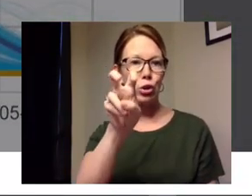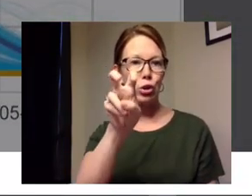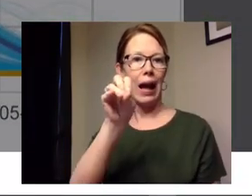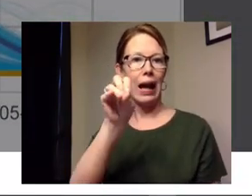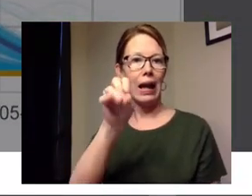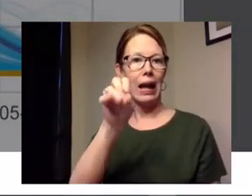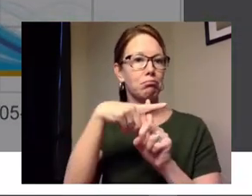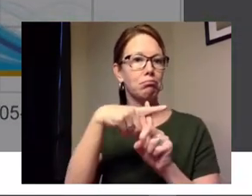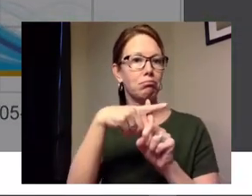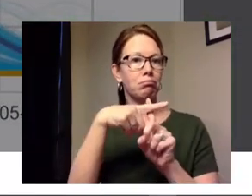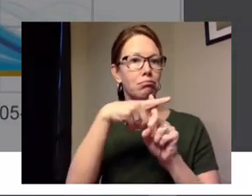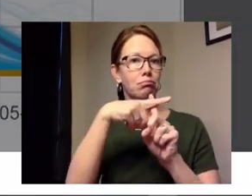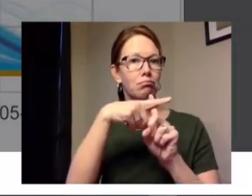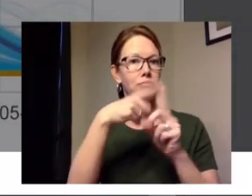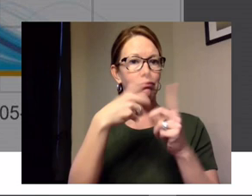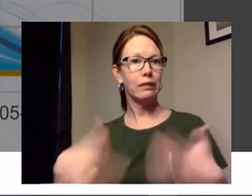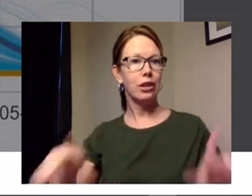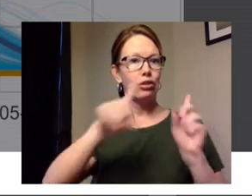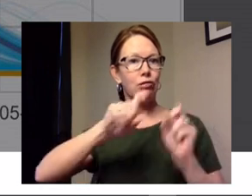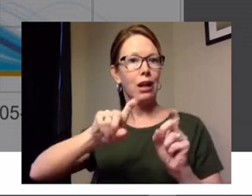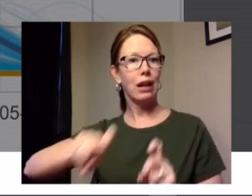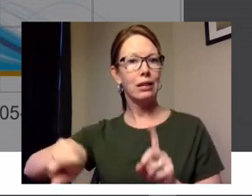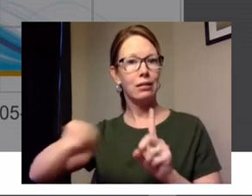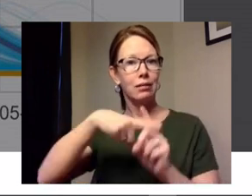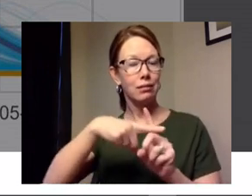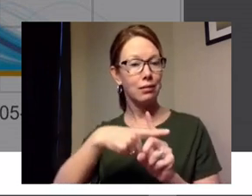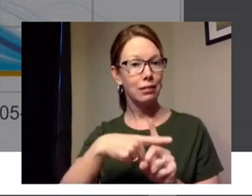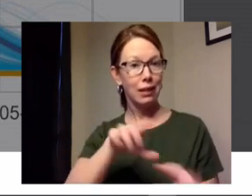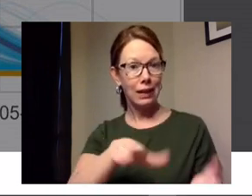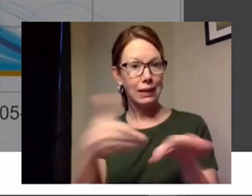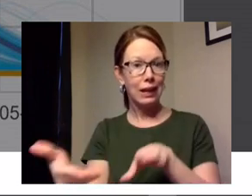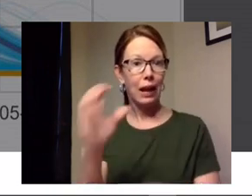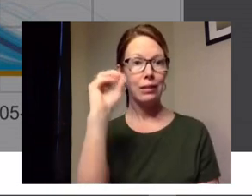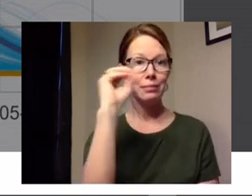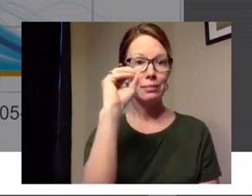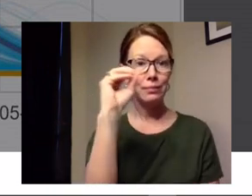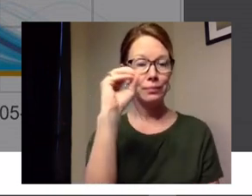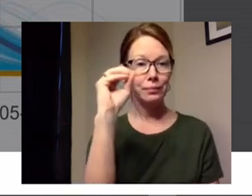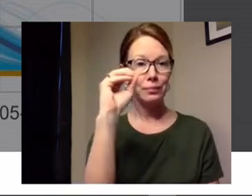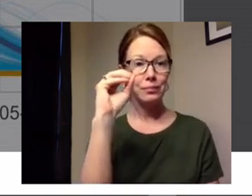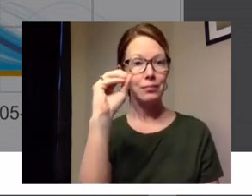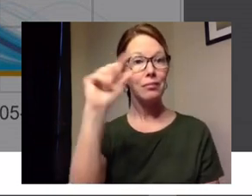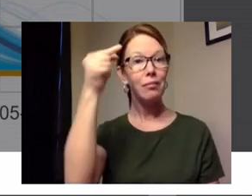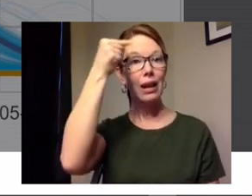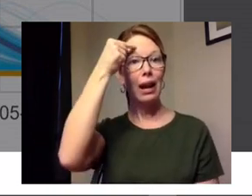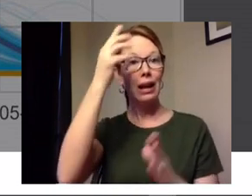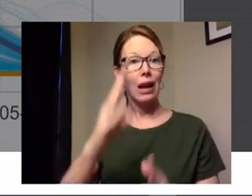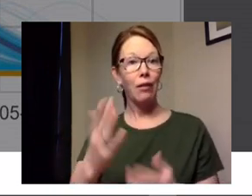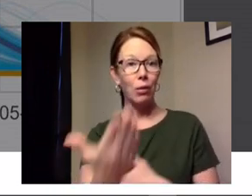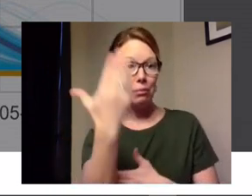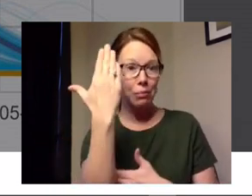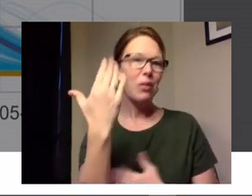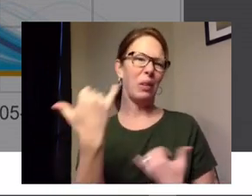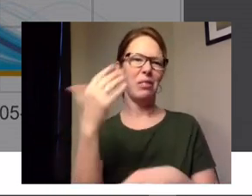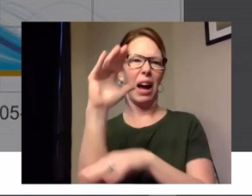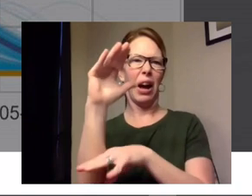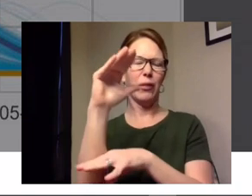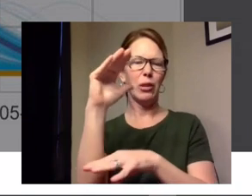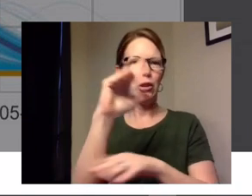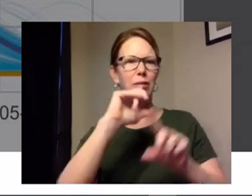of covid diagnosed and zero deaths and as of the governor's press conference today we have